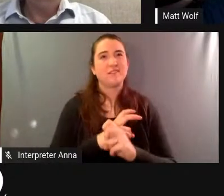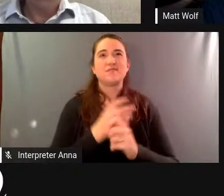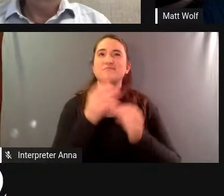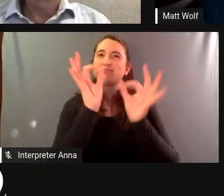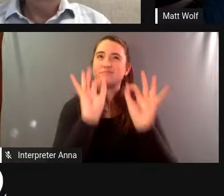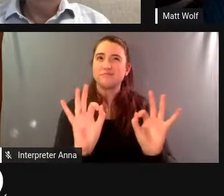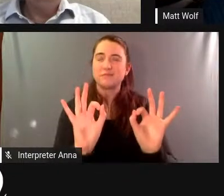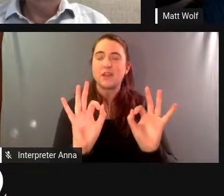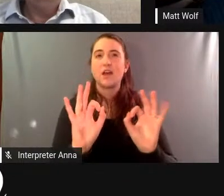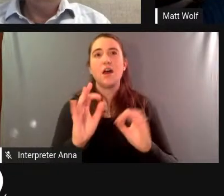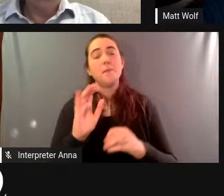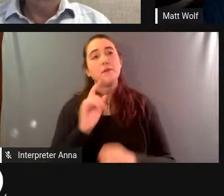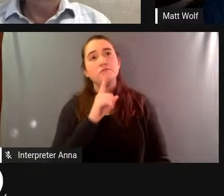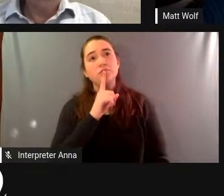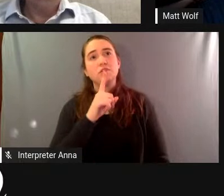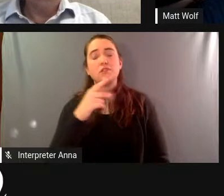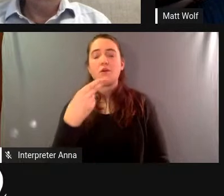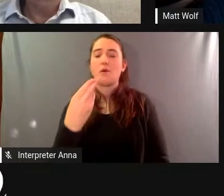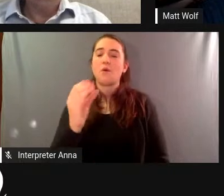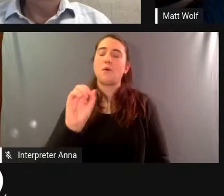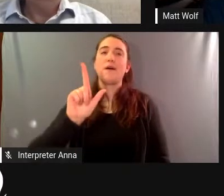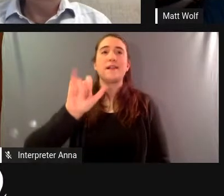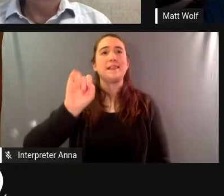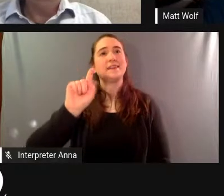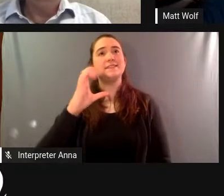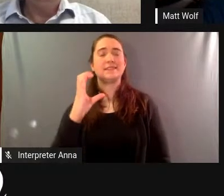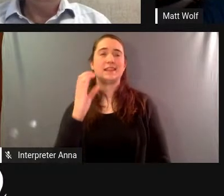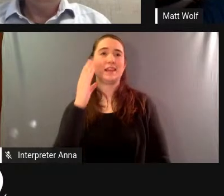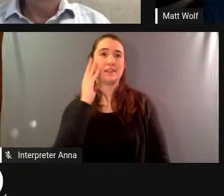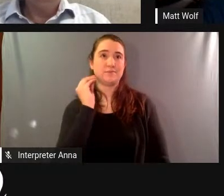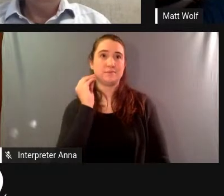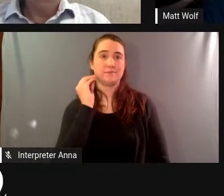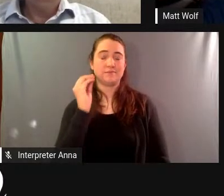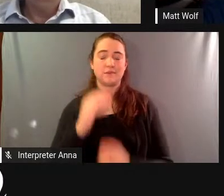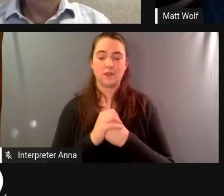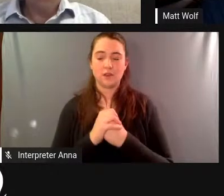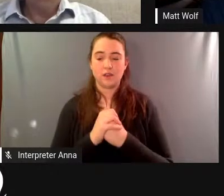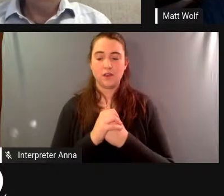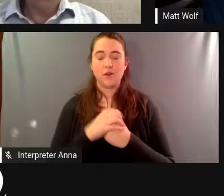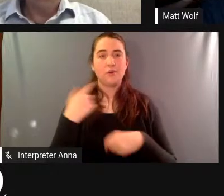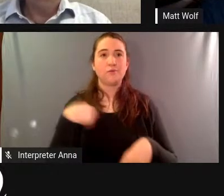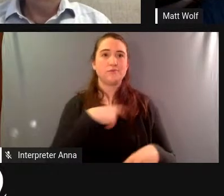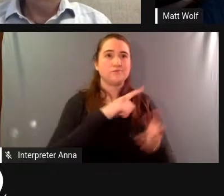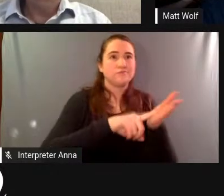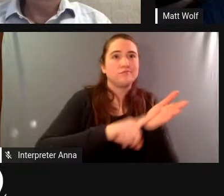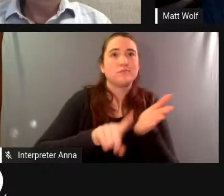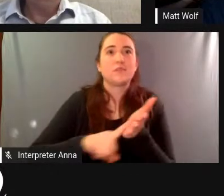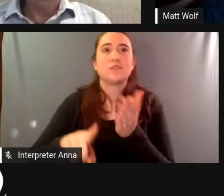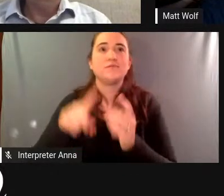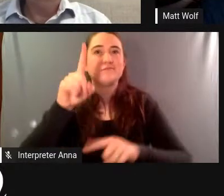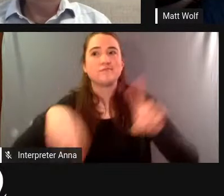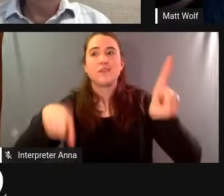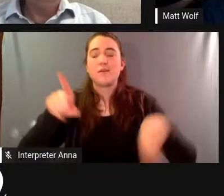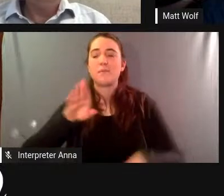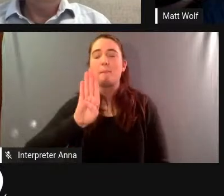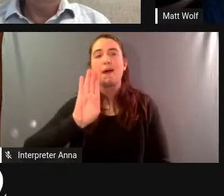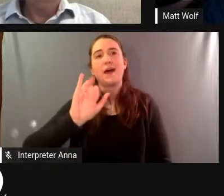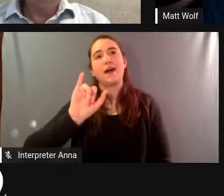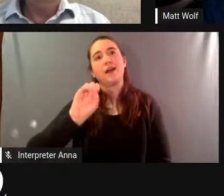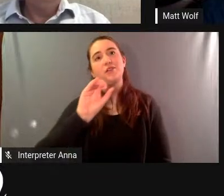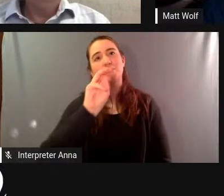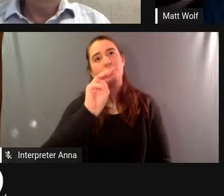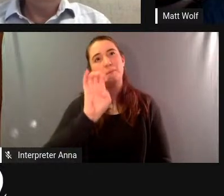you know we were looking at biomic areas we were looking at a series of biomes connected at the large scale